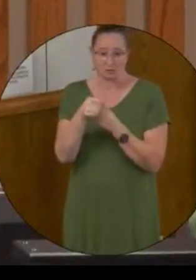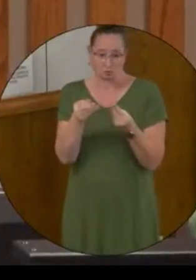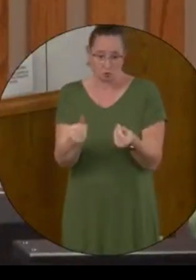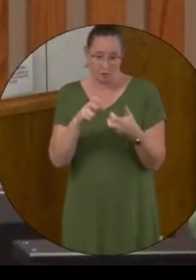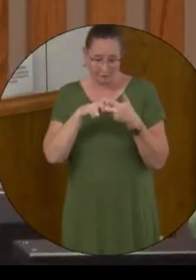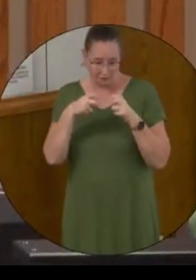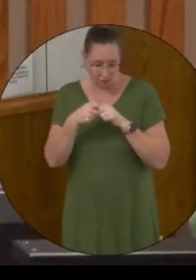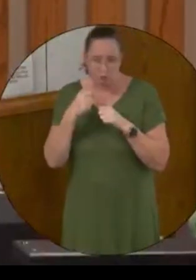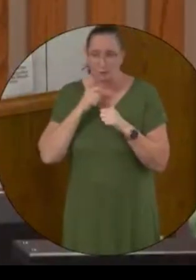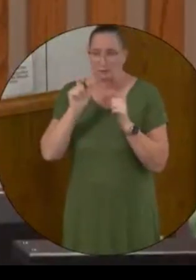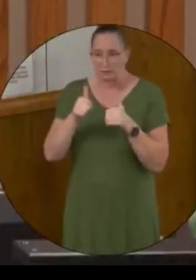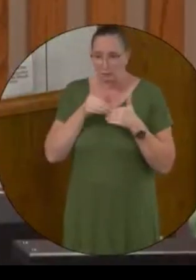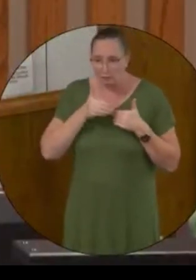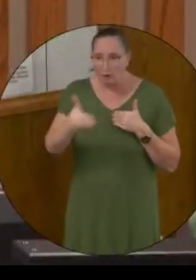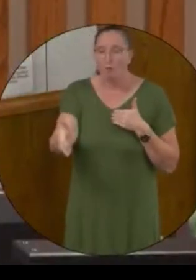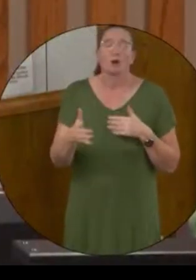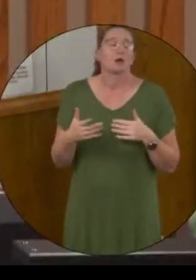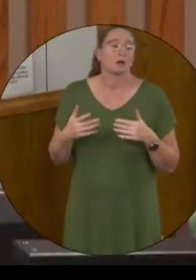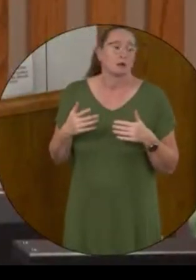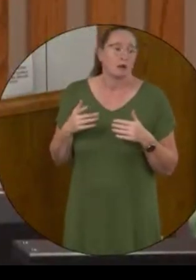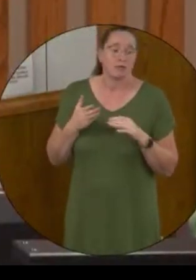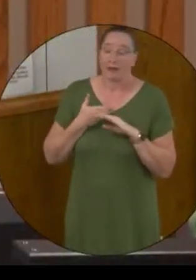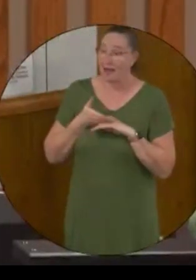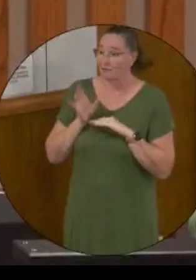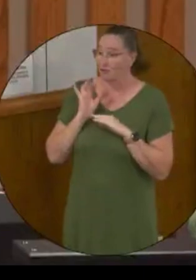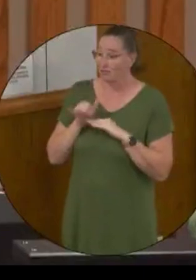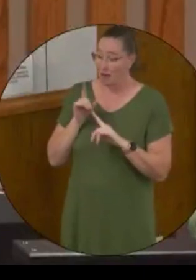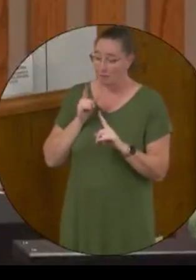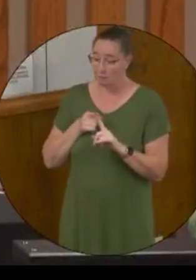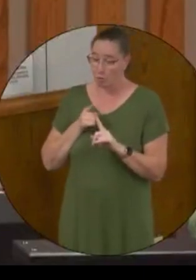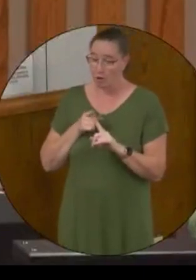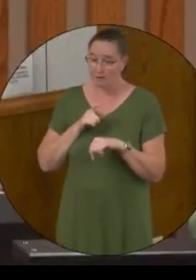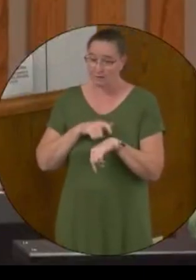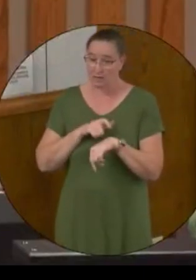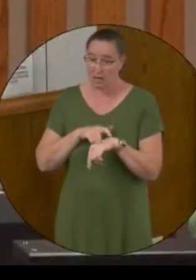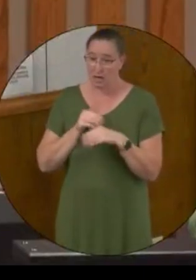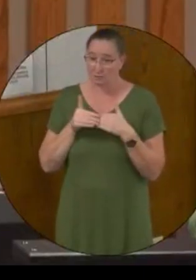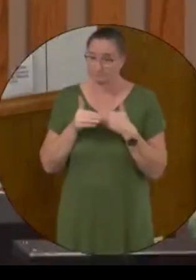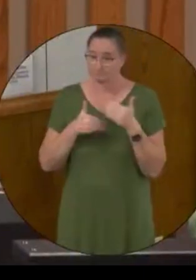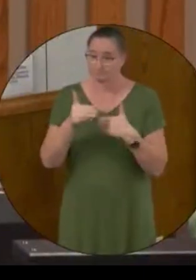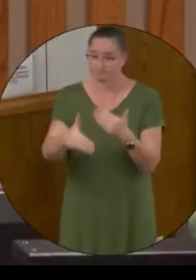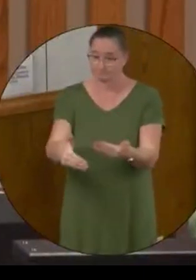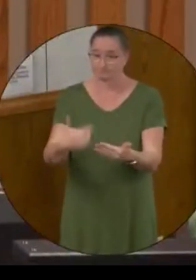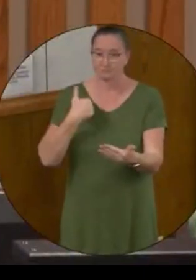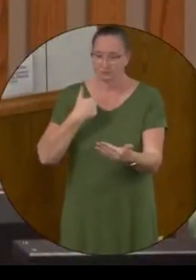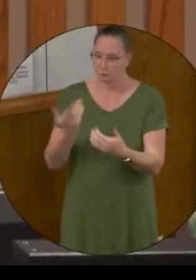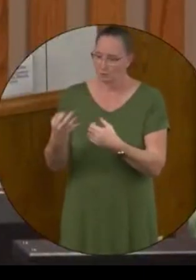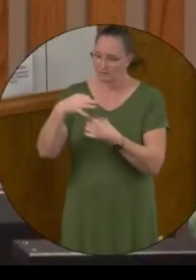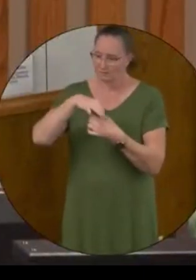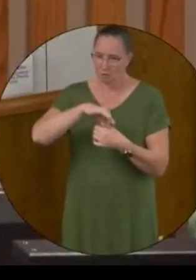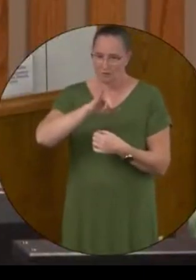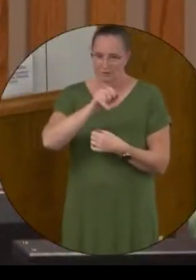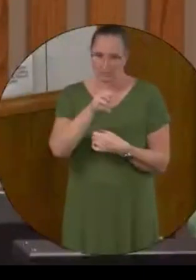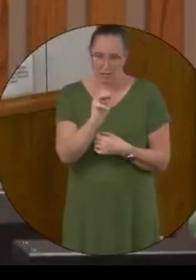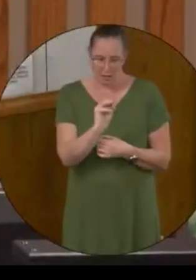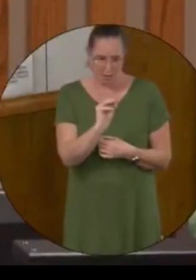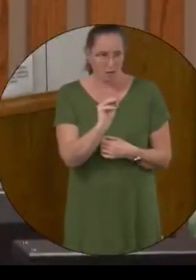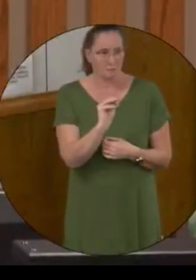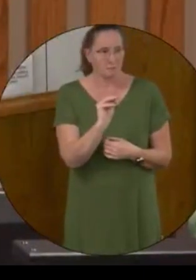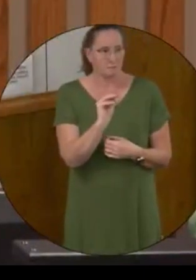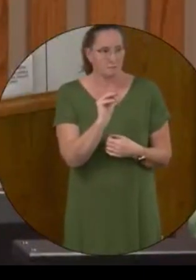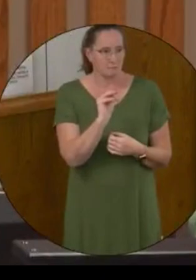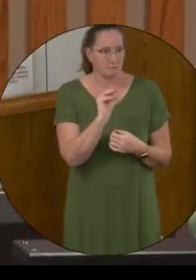issue. We need to move forward. And then after that point in time, we voted on this item and then